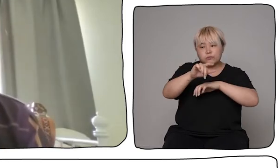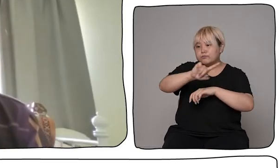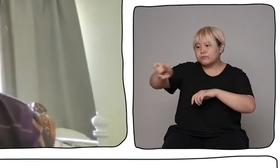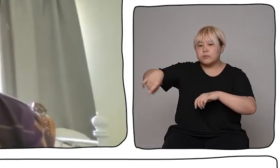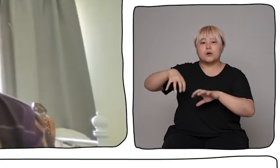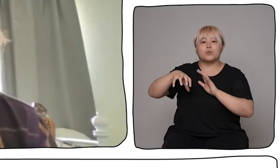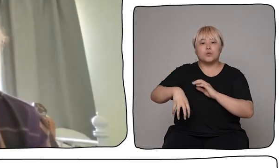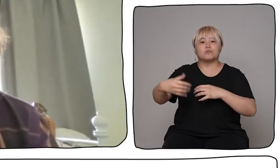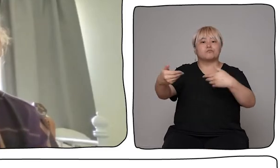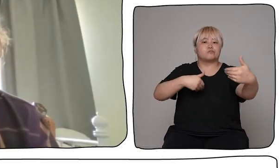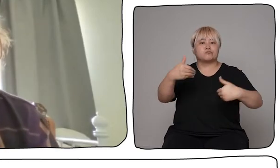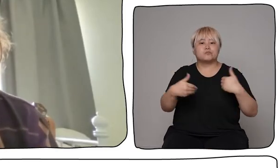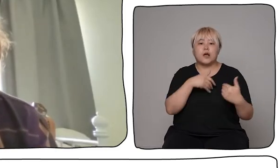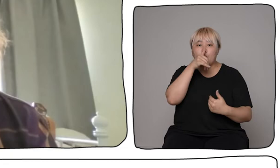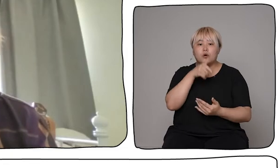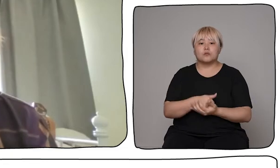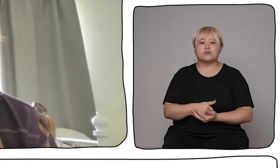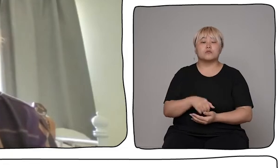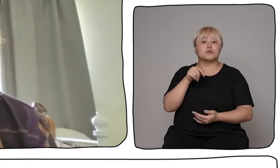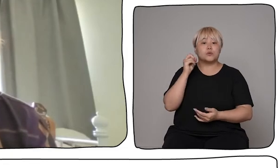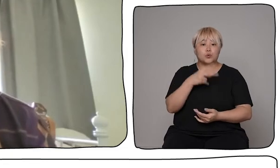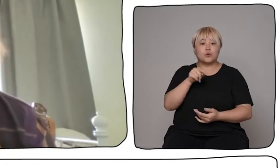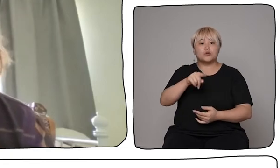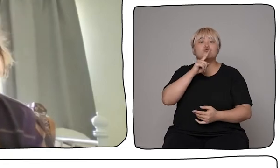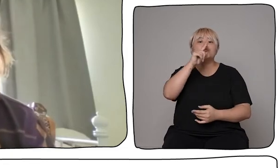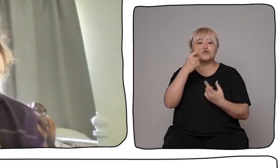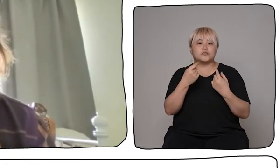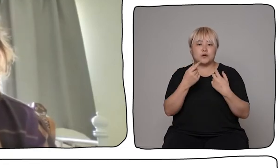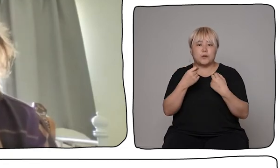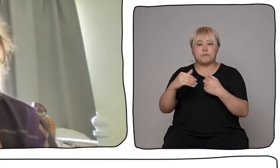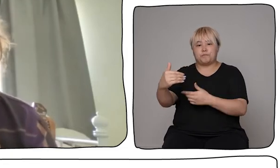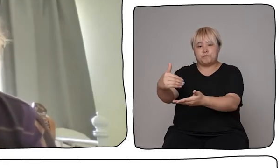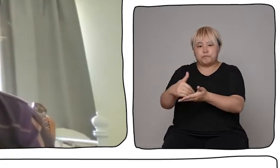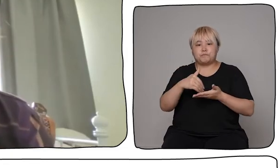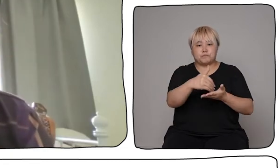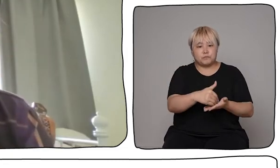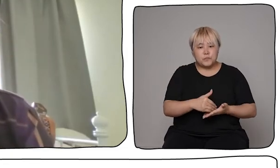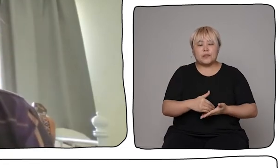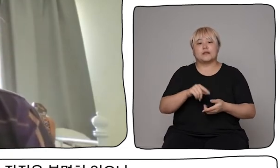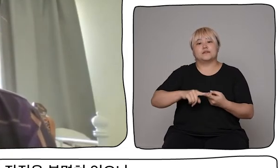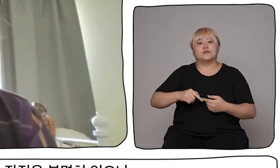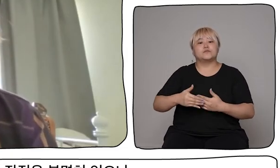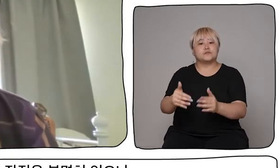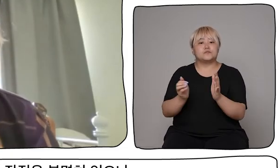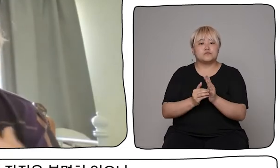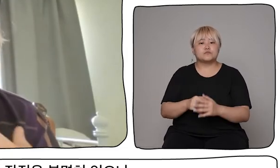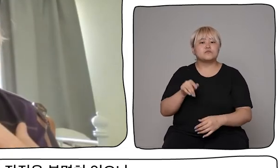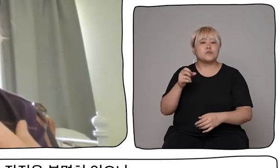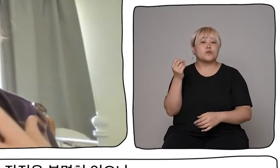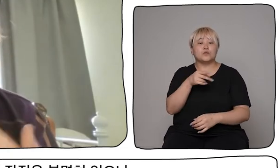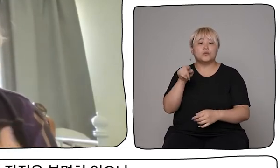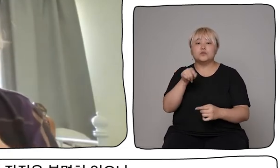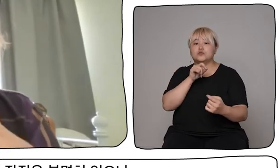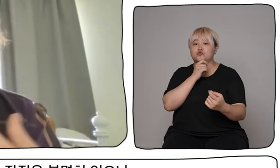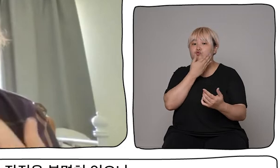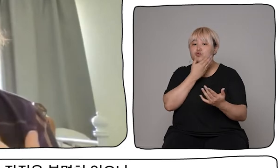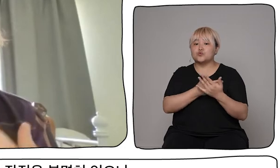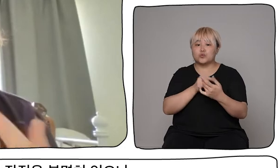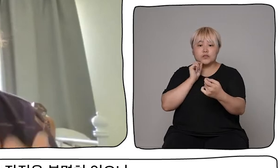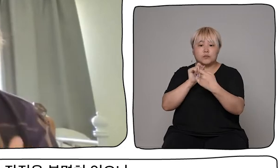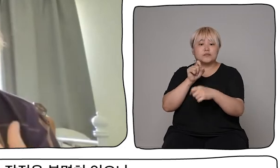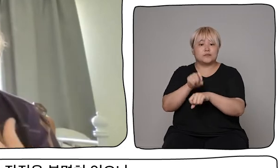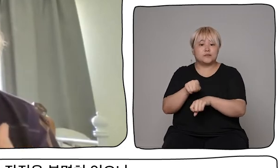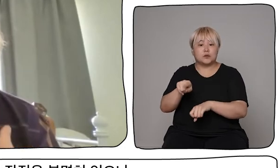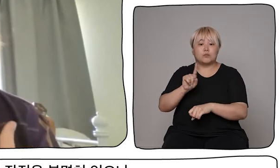audiences as well, which is, as I said earlier, another key access feature. I think sometimes live performances and live